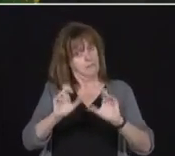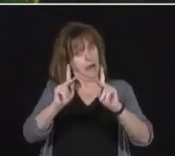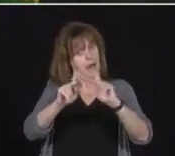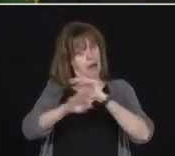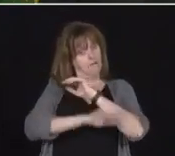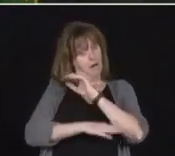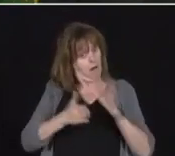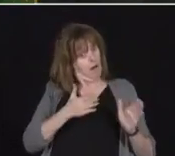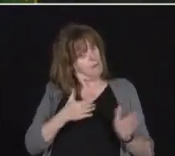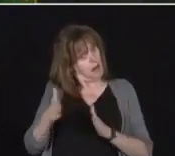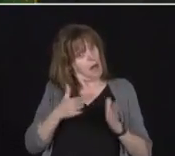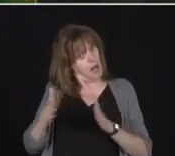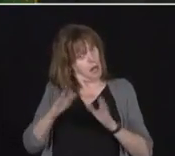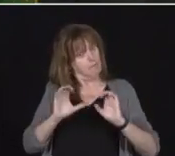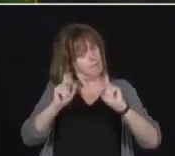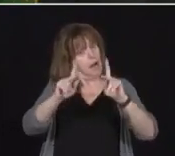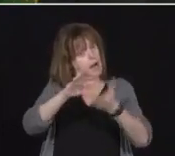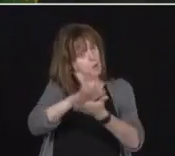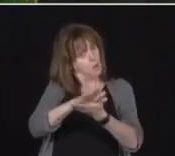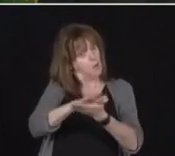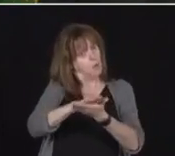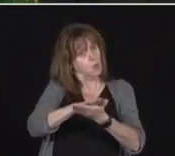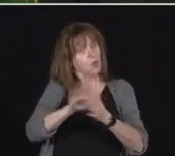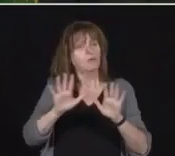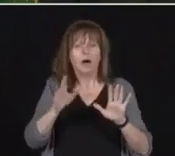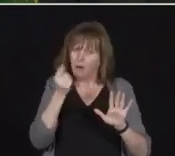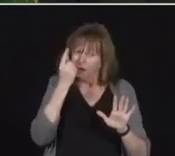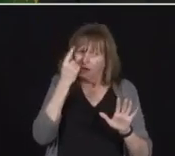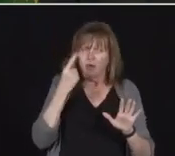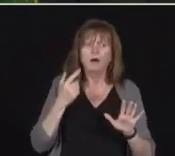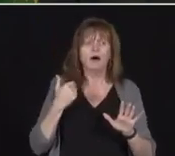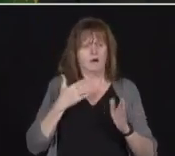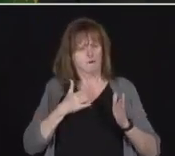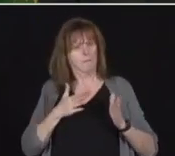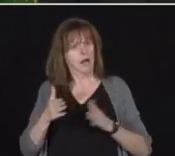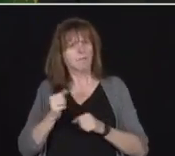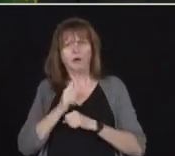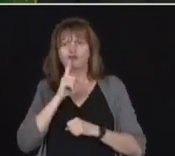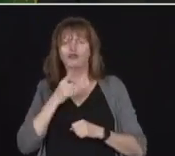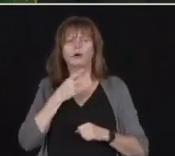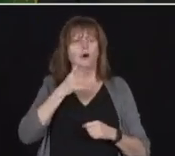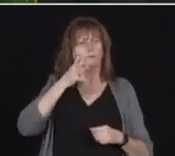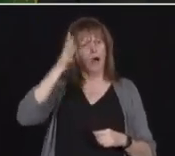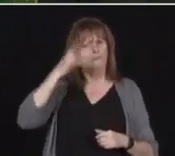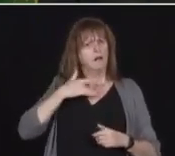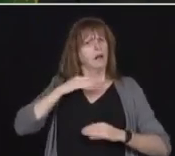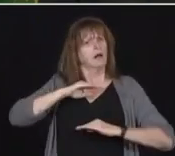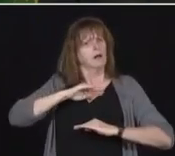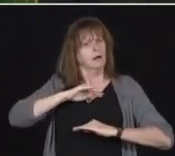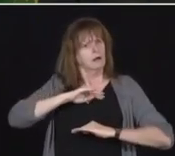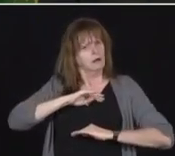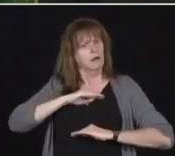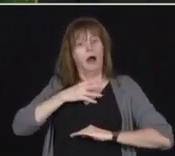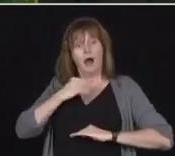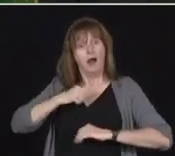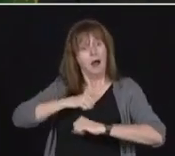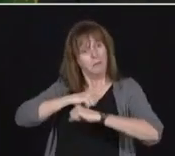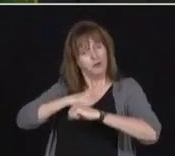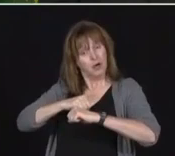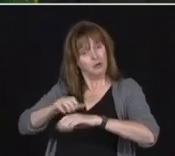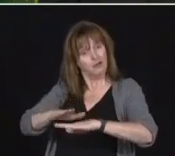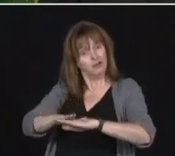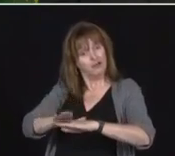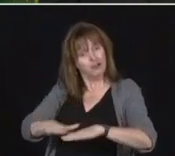And obviously build a protocol that gives confidence to parents, but also to our staff as well. Next question. Next